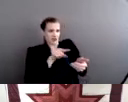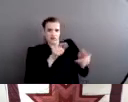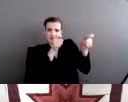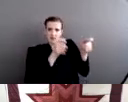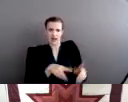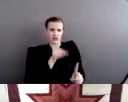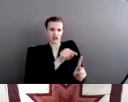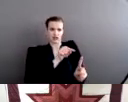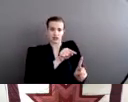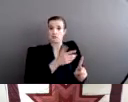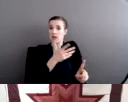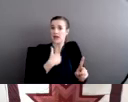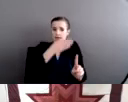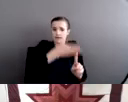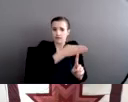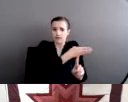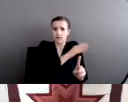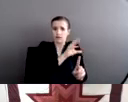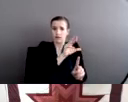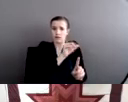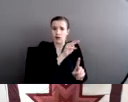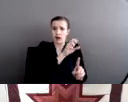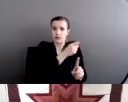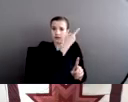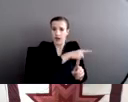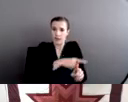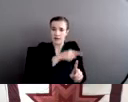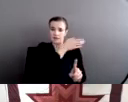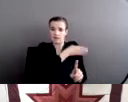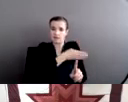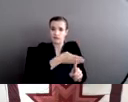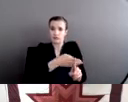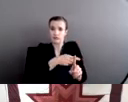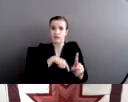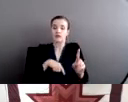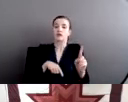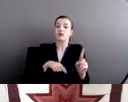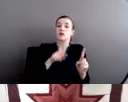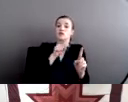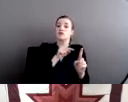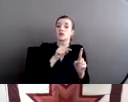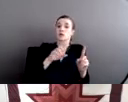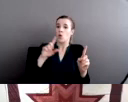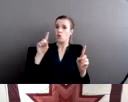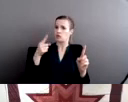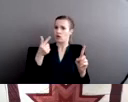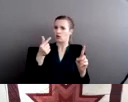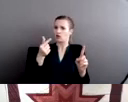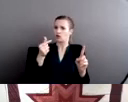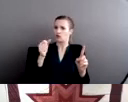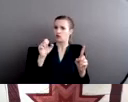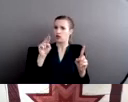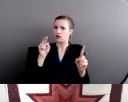crimes that he'd been committing. And so Dollar General should have to pay for that. Dollar General should have to